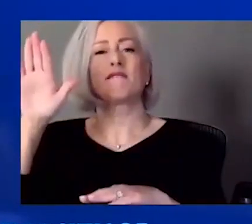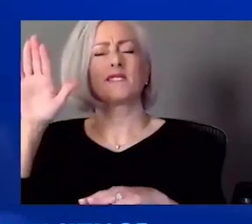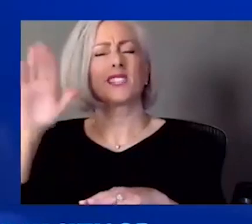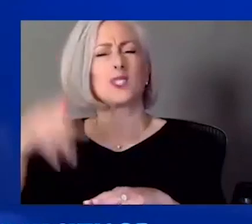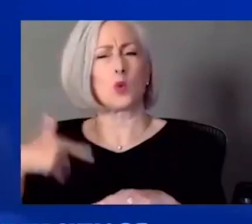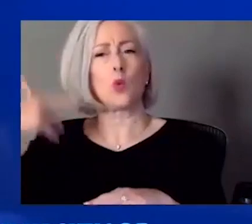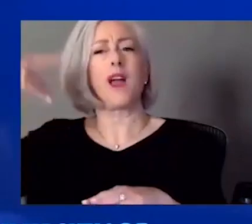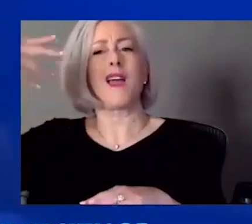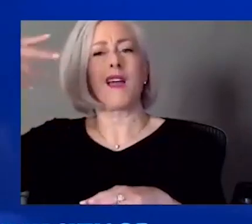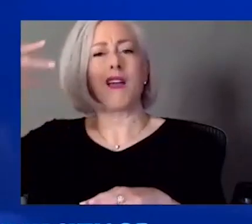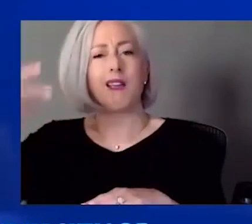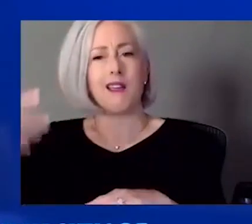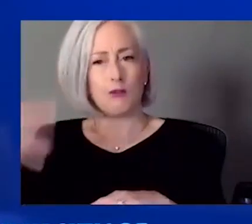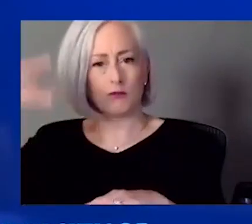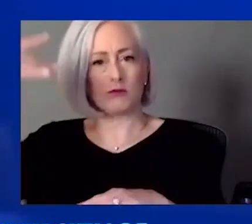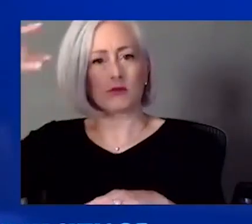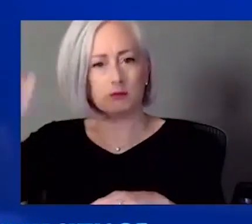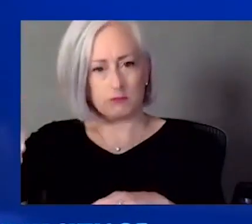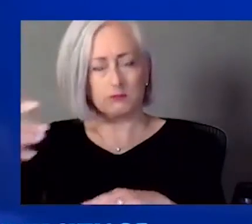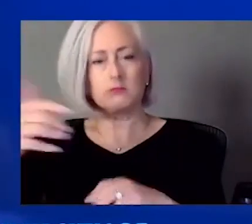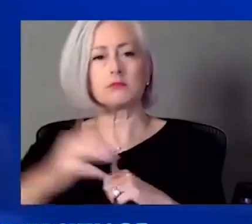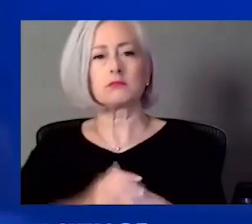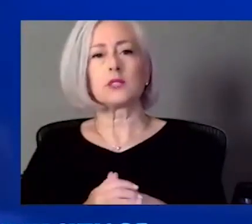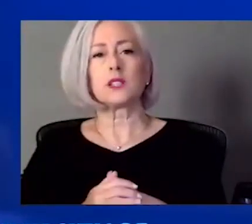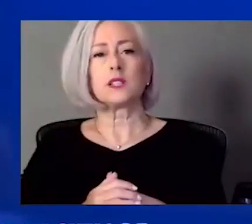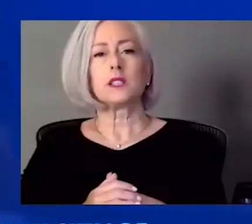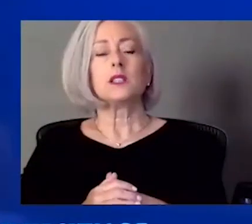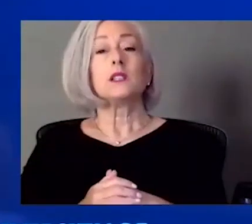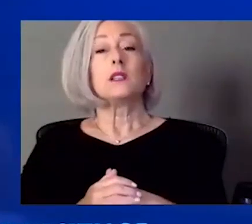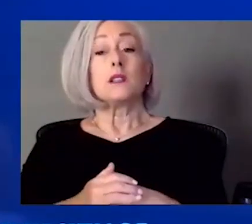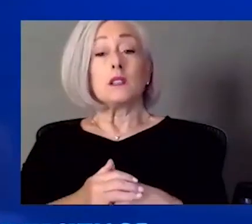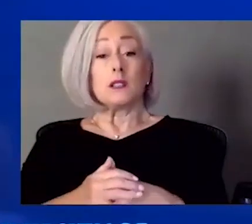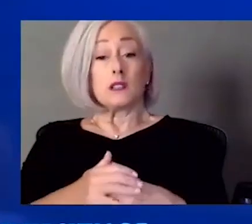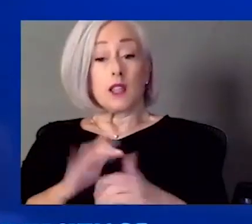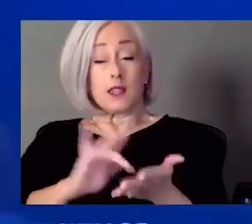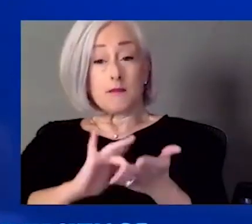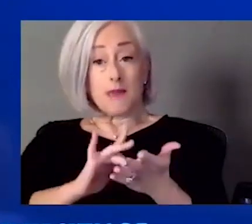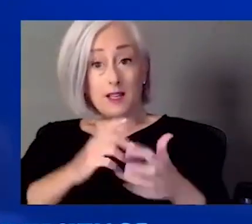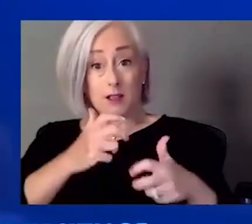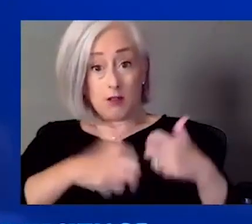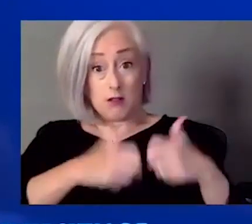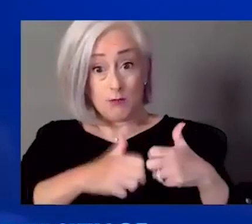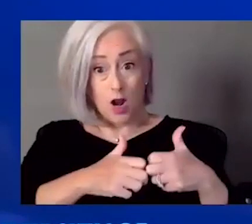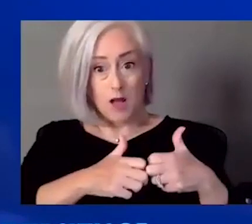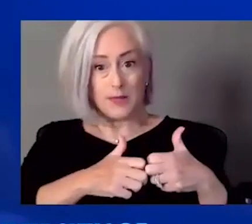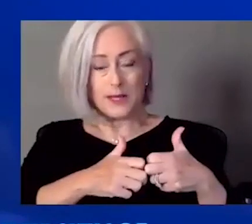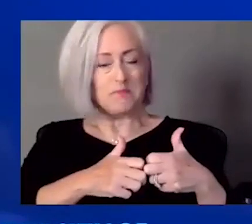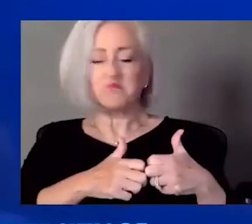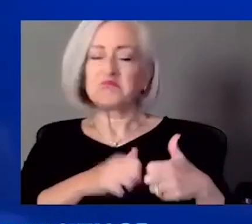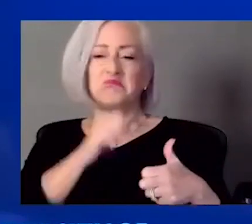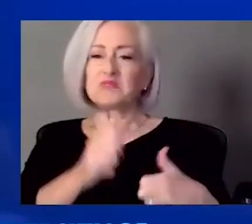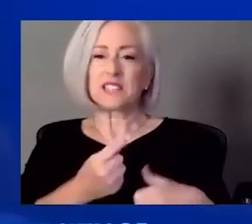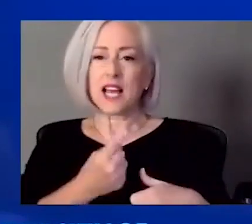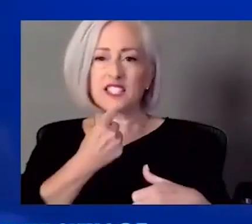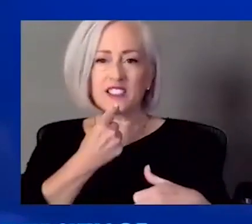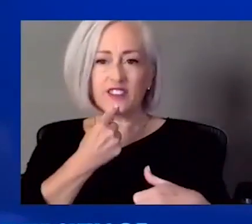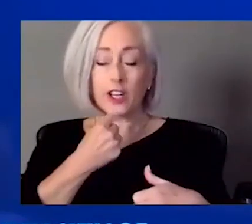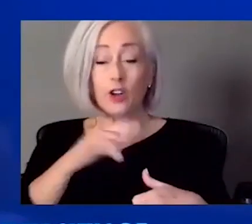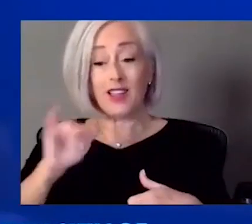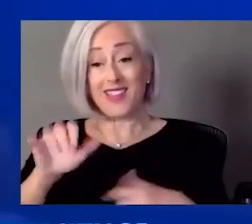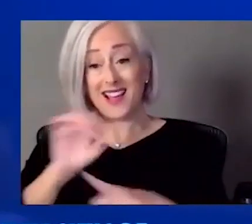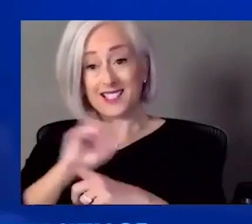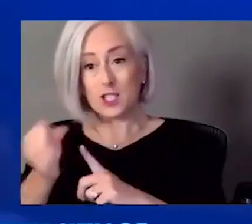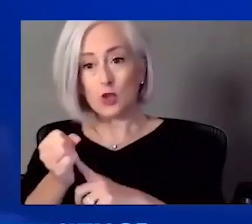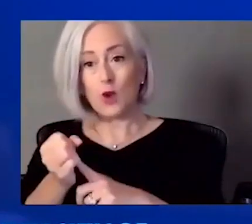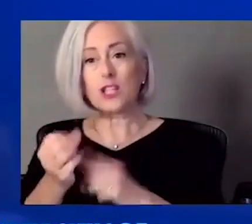this point in time look to be, uh, non-severe and transient, meaning they last only a short amount of time and they resolve on their own.